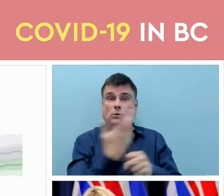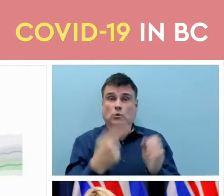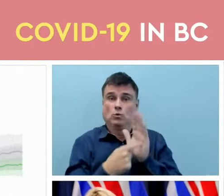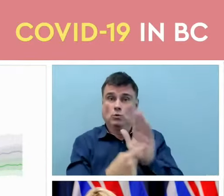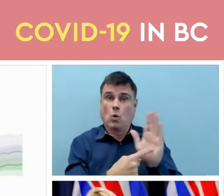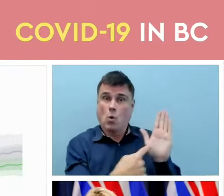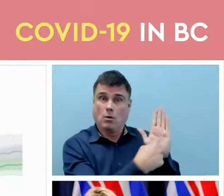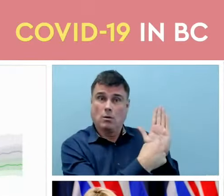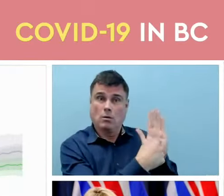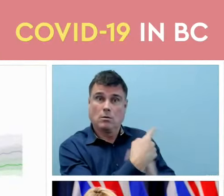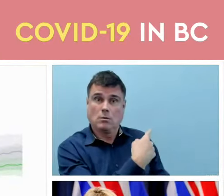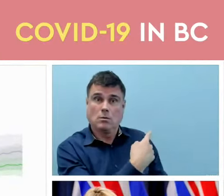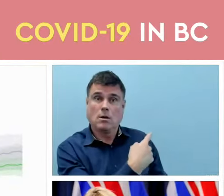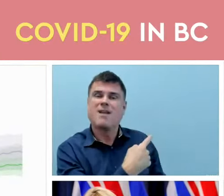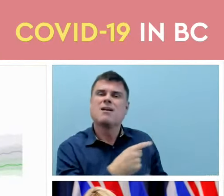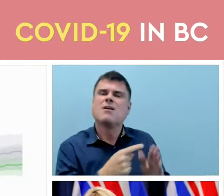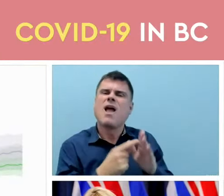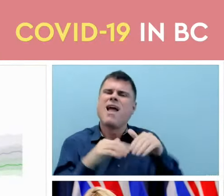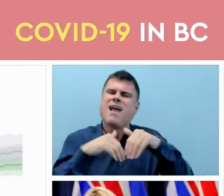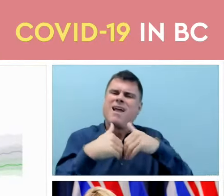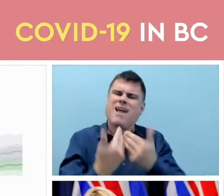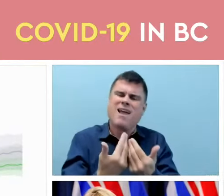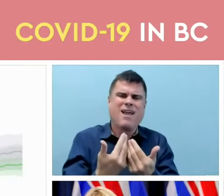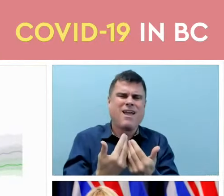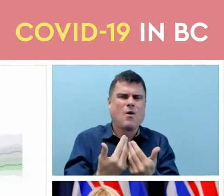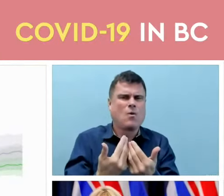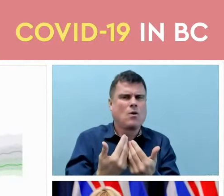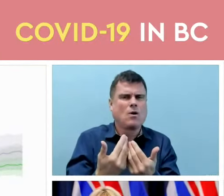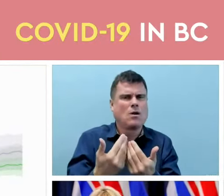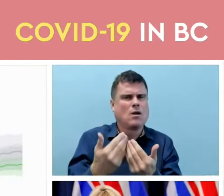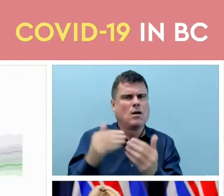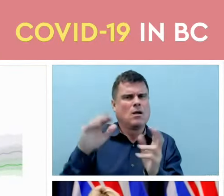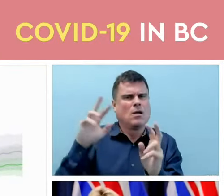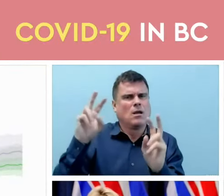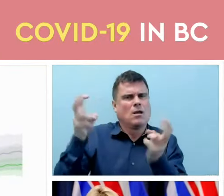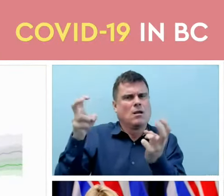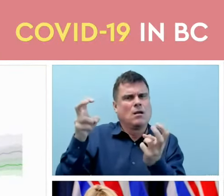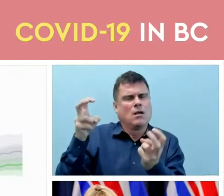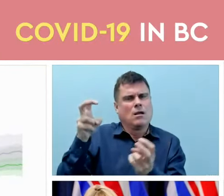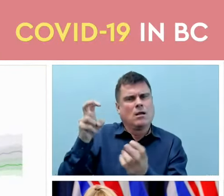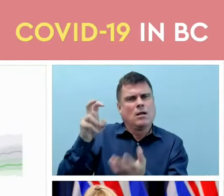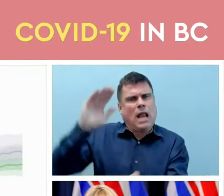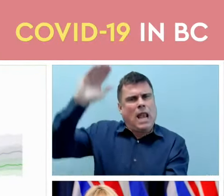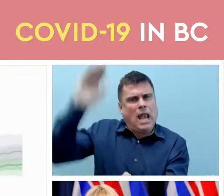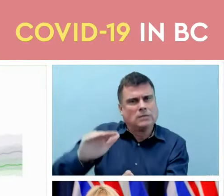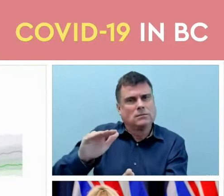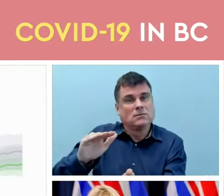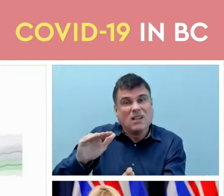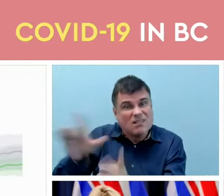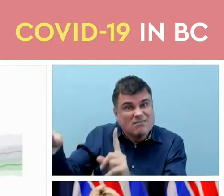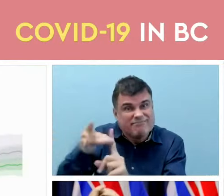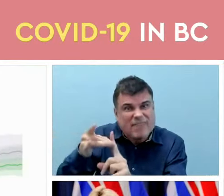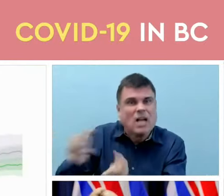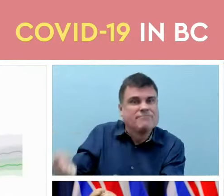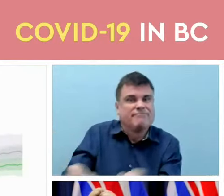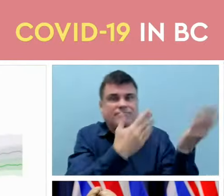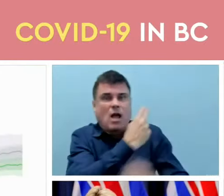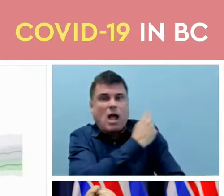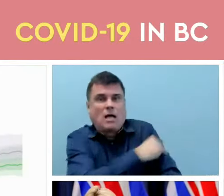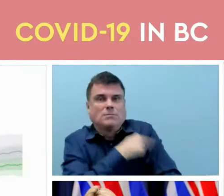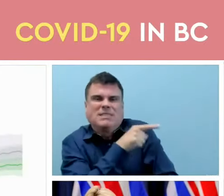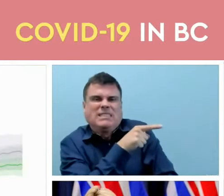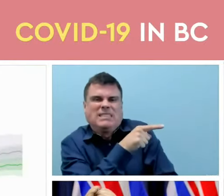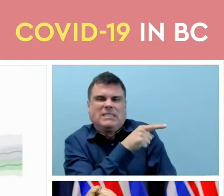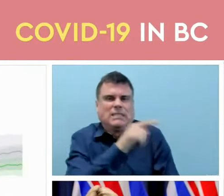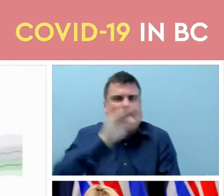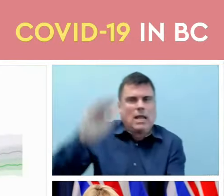reduce this potential for increase in hospitalizations. And that's looking at who is most at risk and can we provide them with